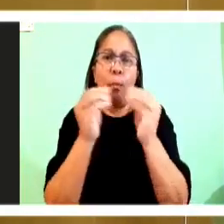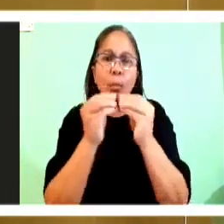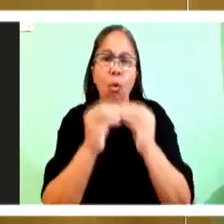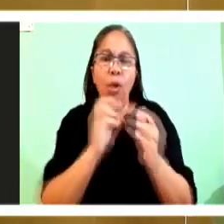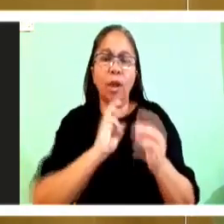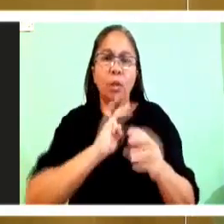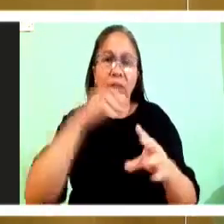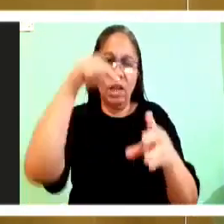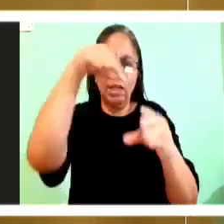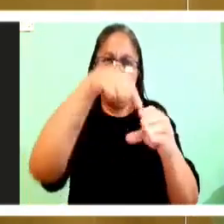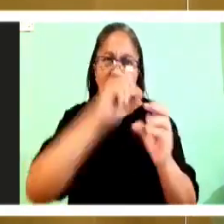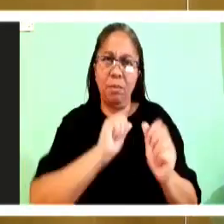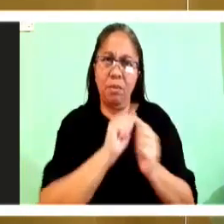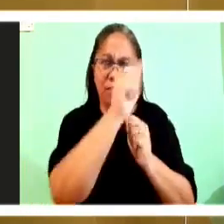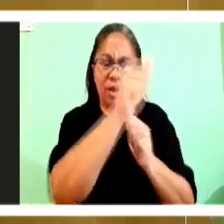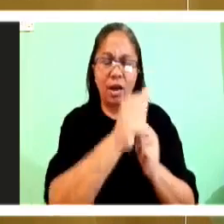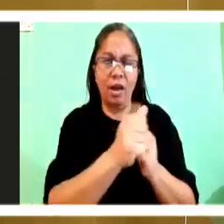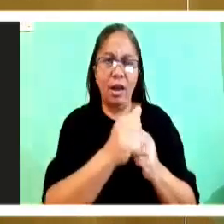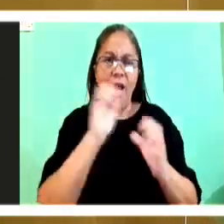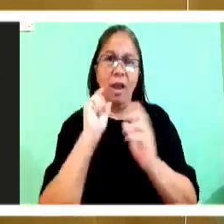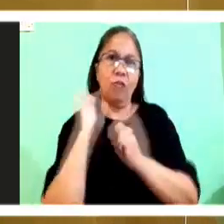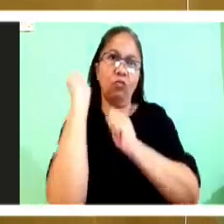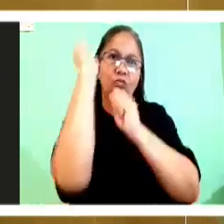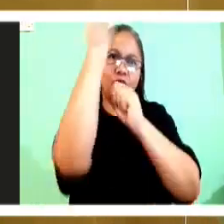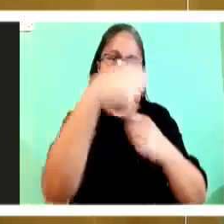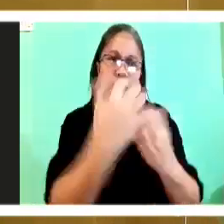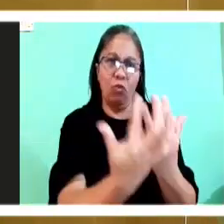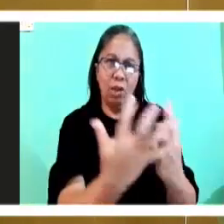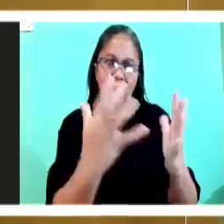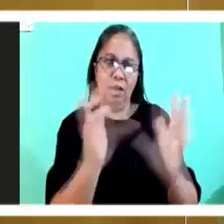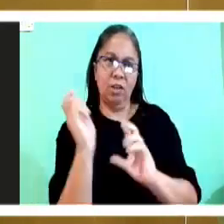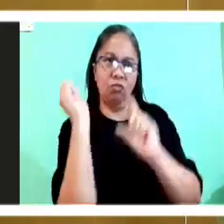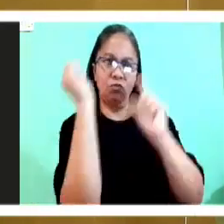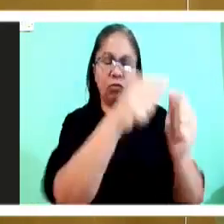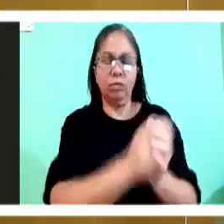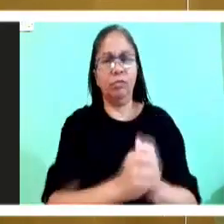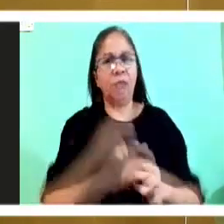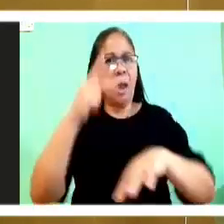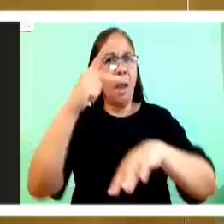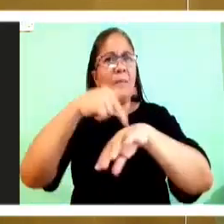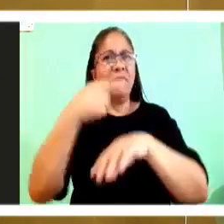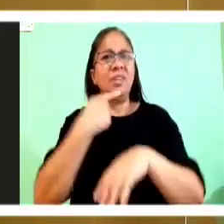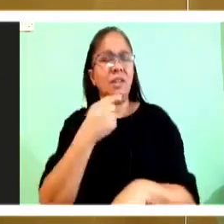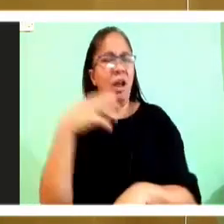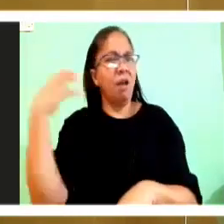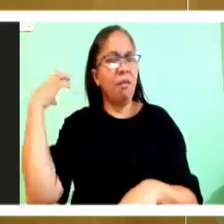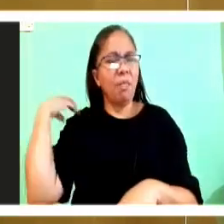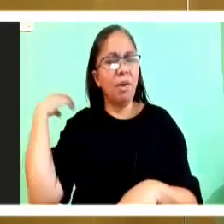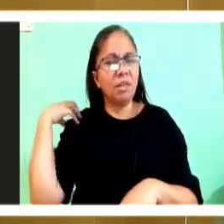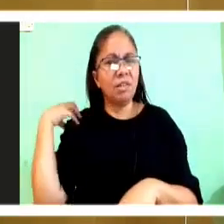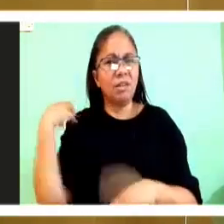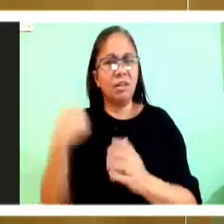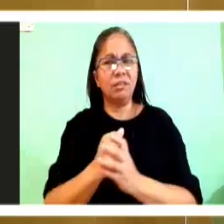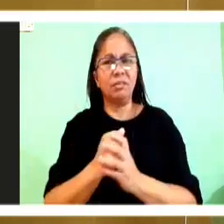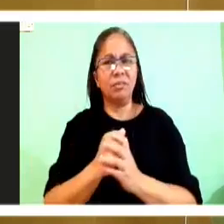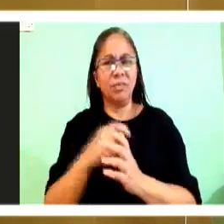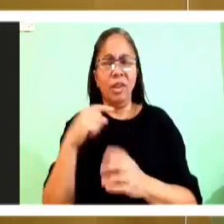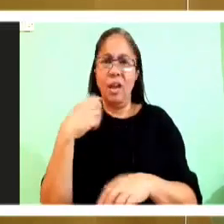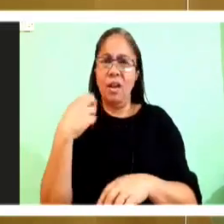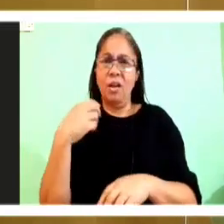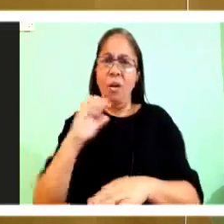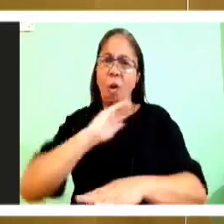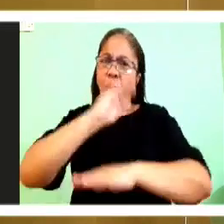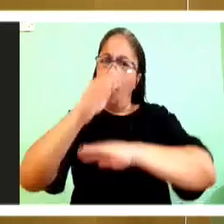out your nets for a catch. Master, Simon replied, we worked hard all night